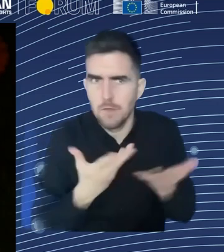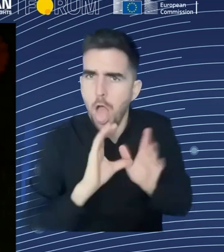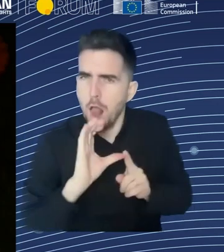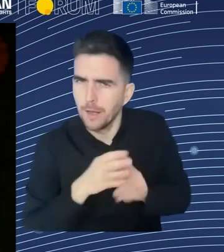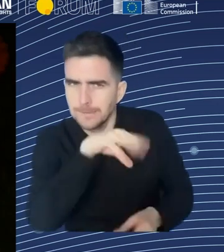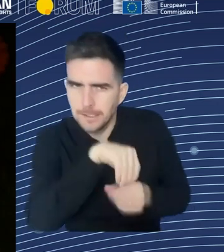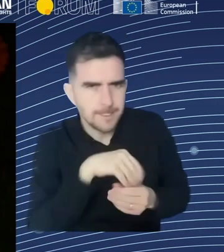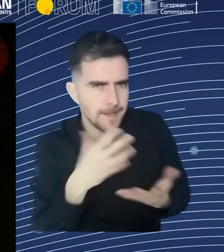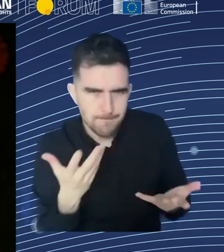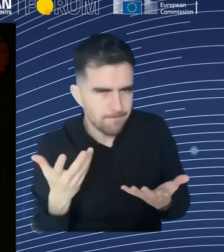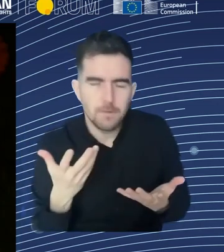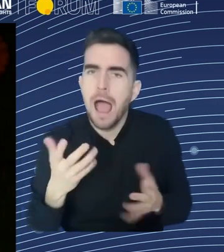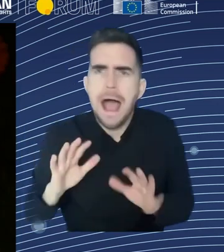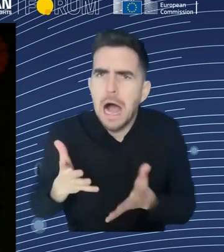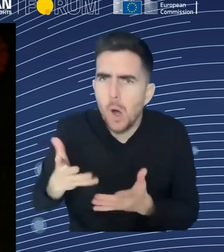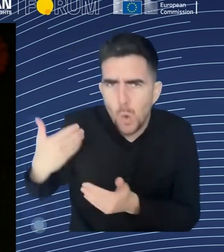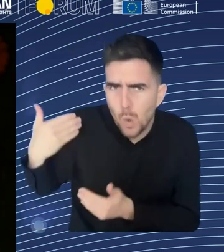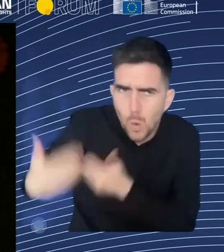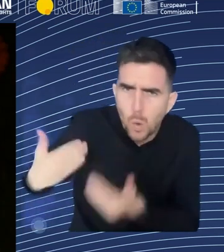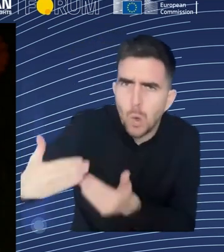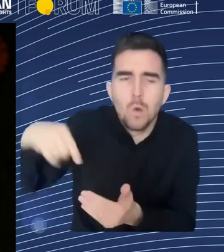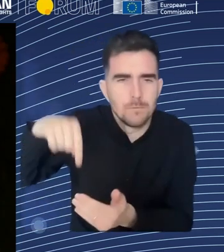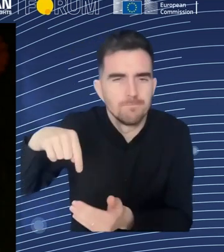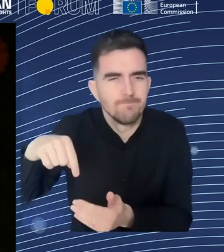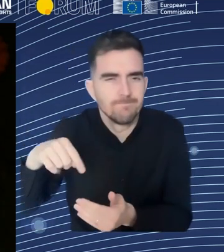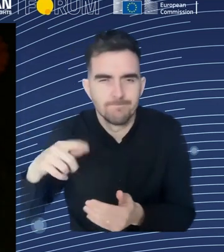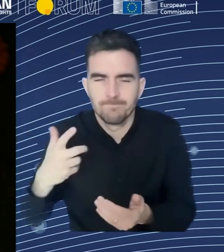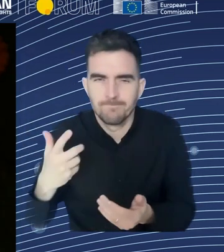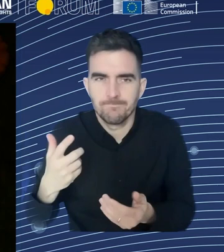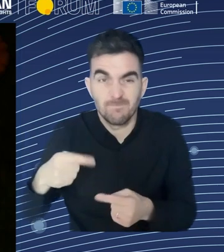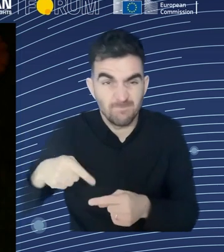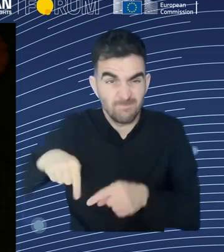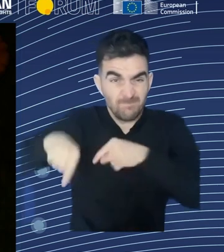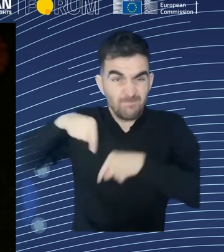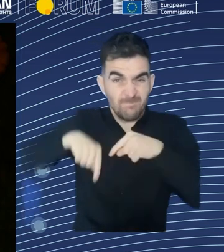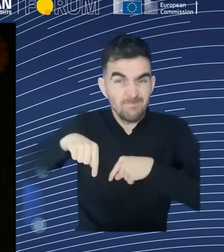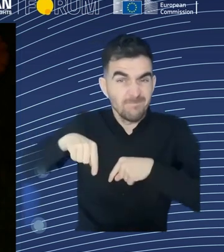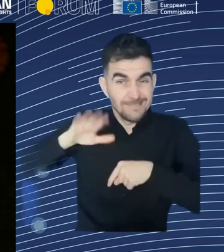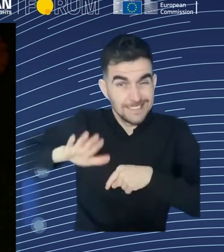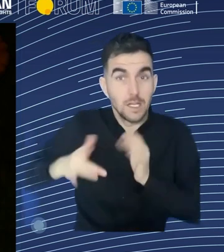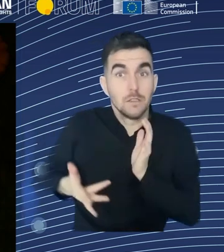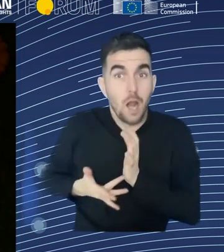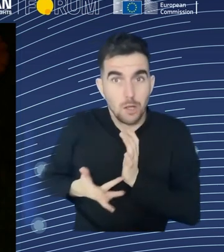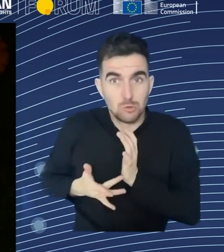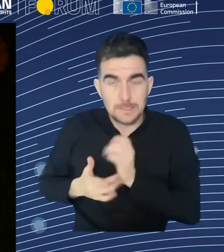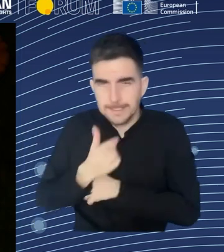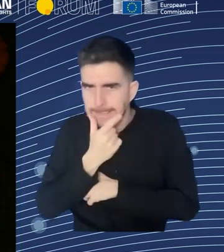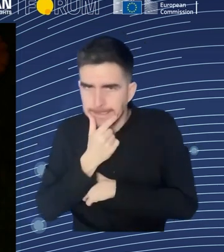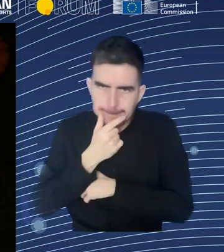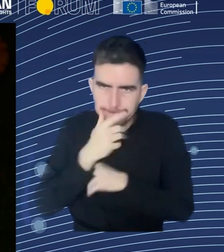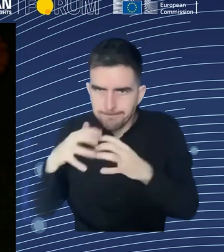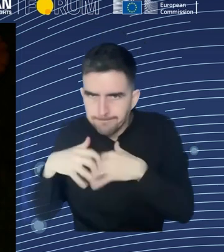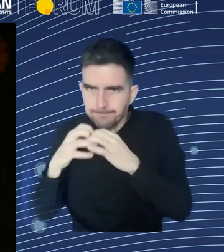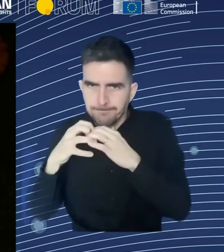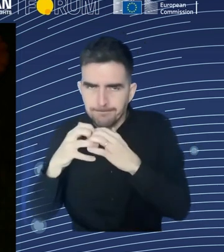some kind of example, also like how, if in the relationship between the worker and the